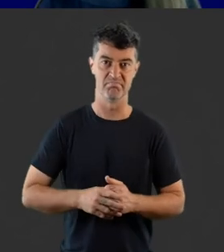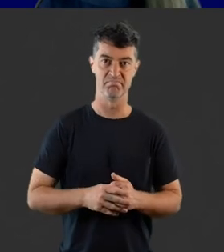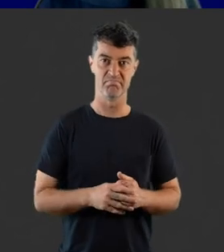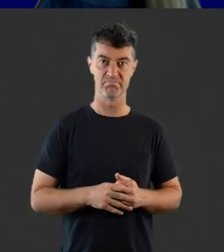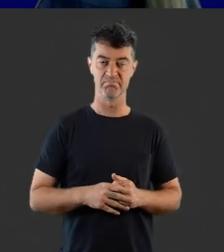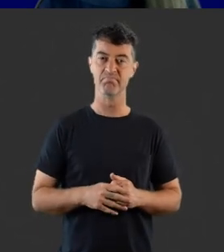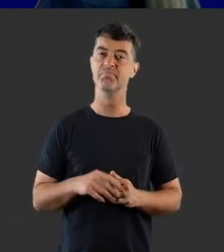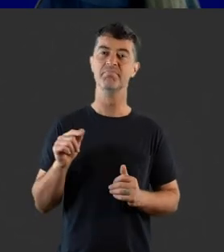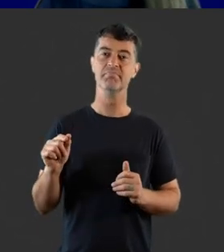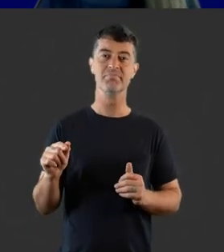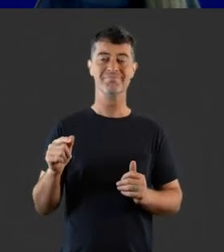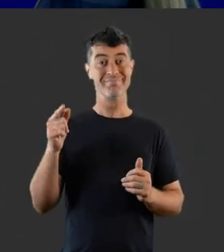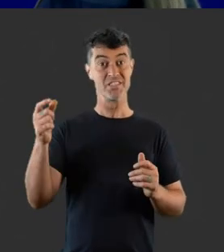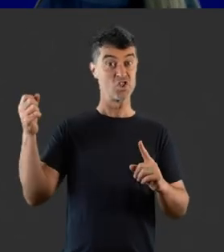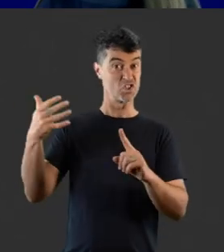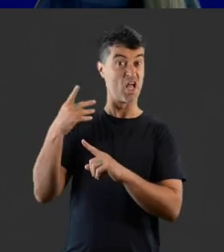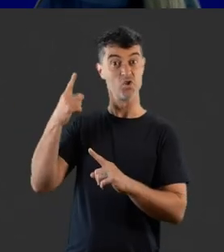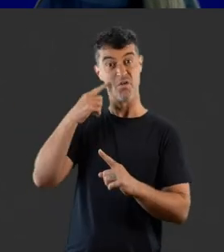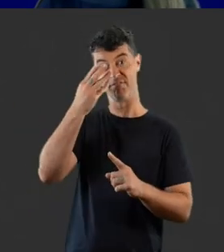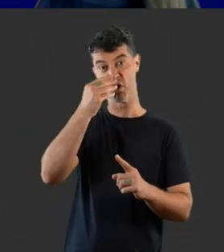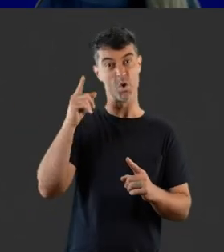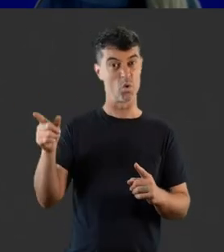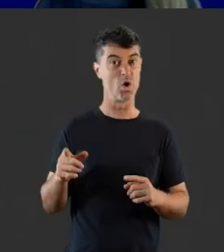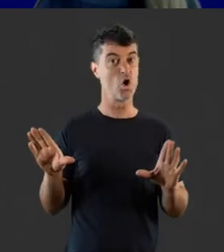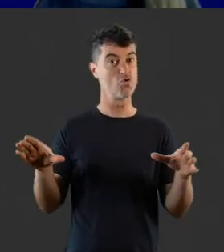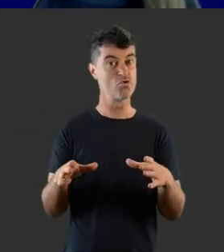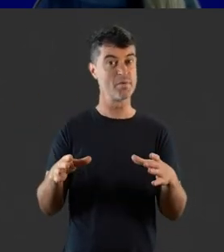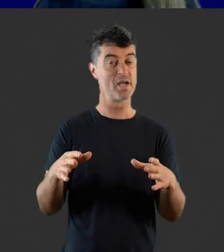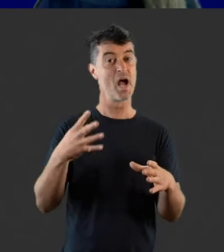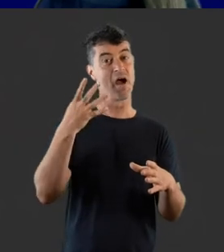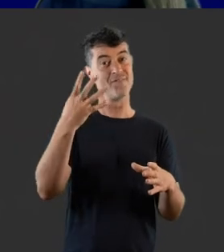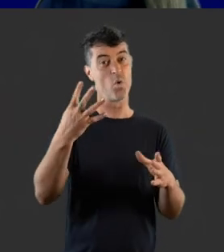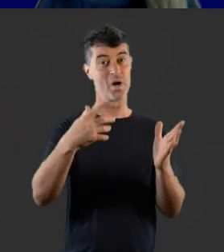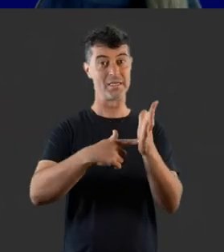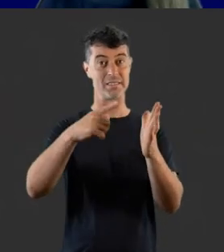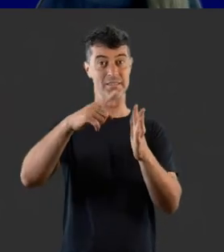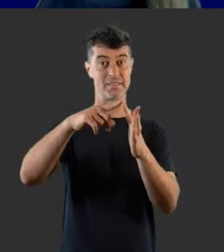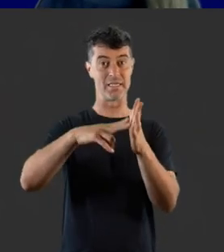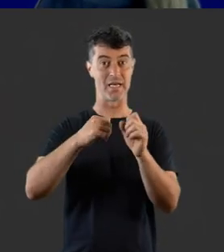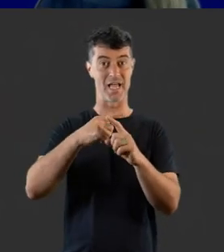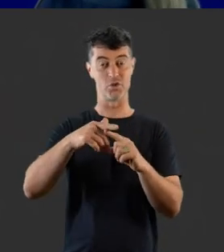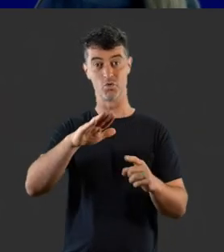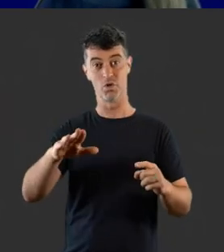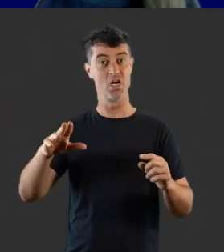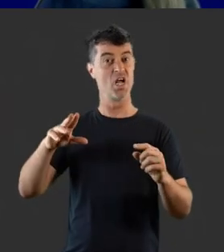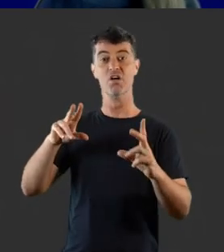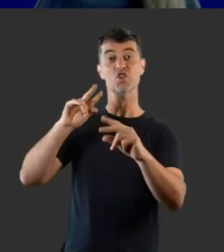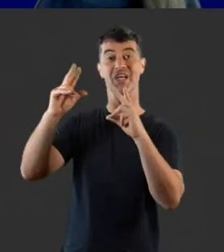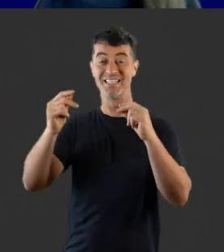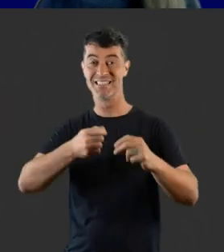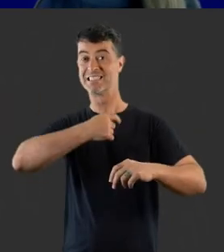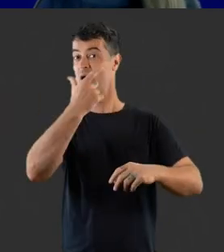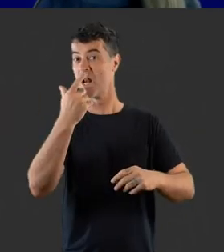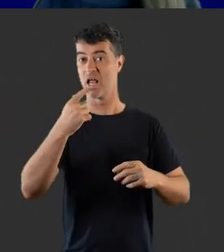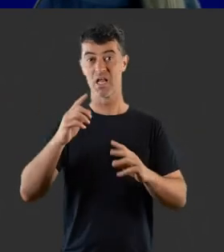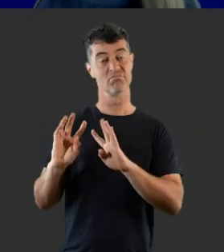births. This slide contains a photograph of a group of four teenage school children chatting and smiling,